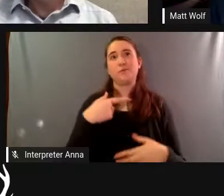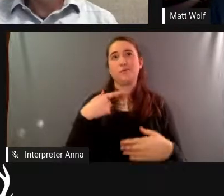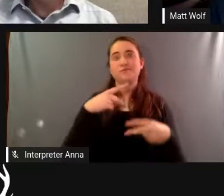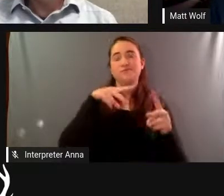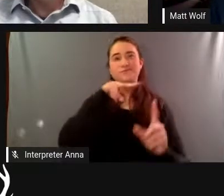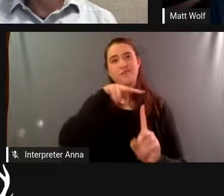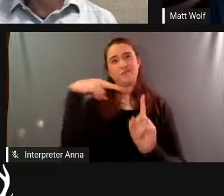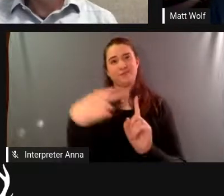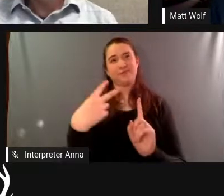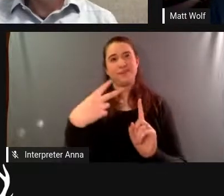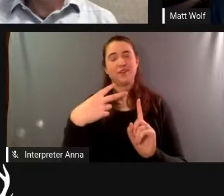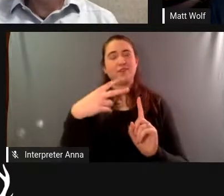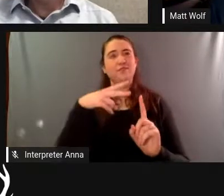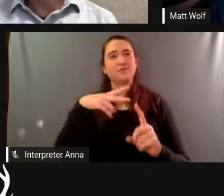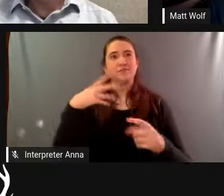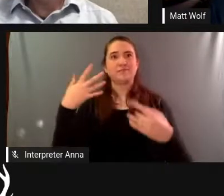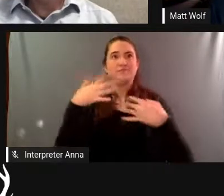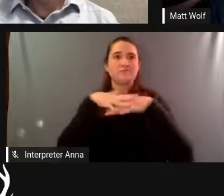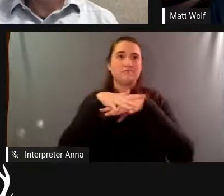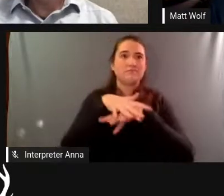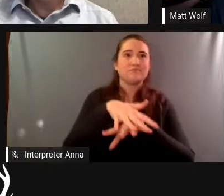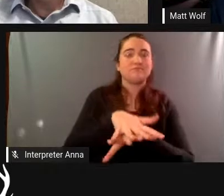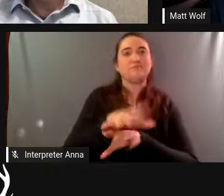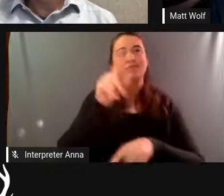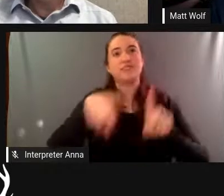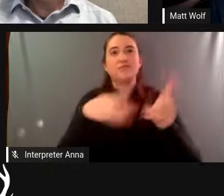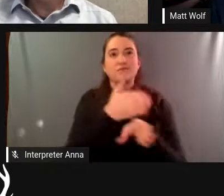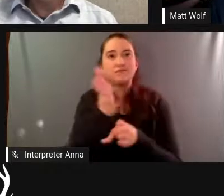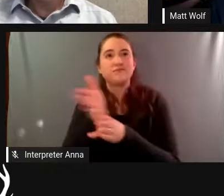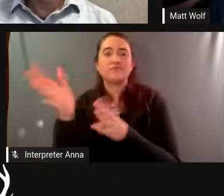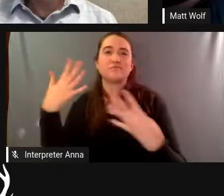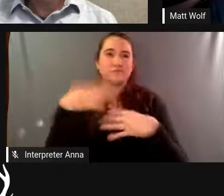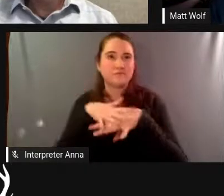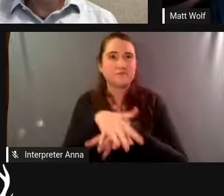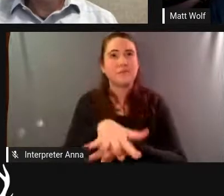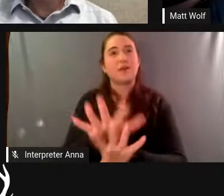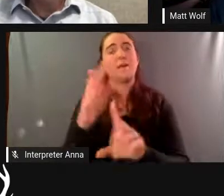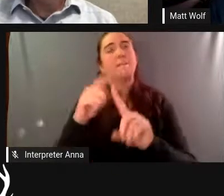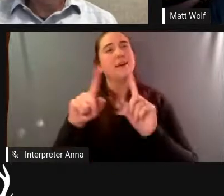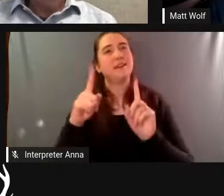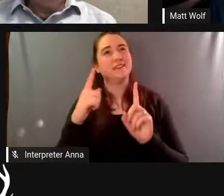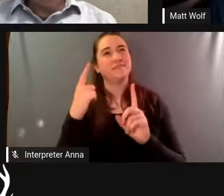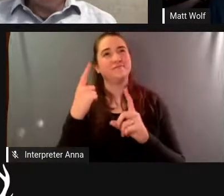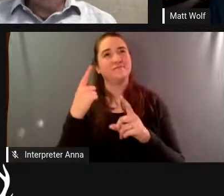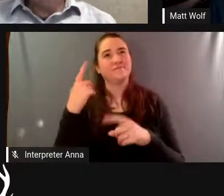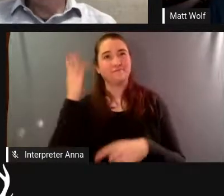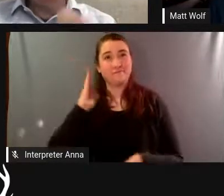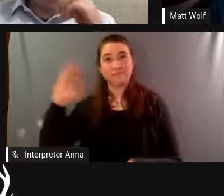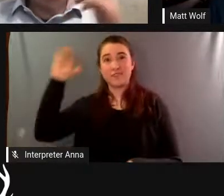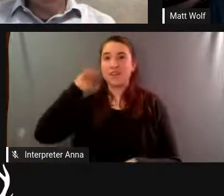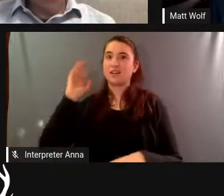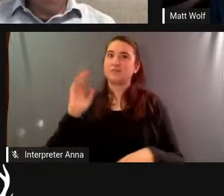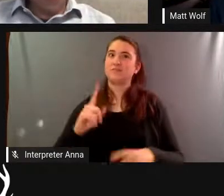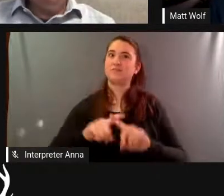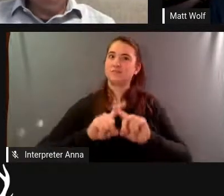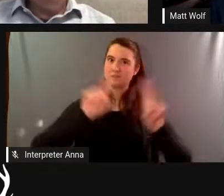doing but all of this was very sort of unusual for the time um i assume that most of the